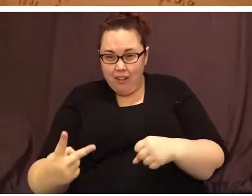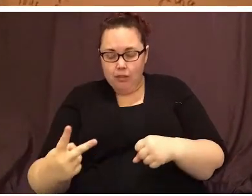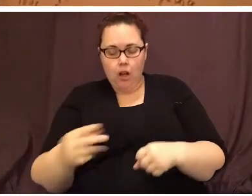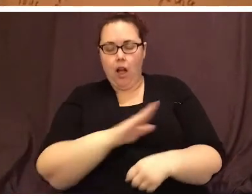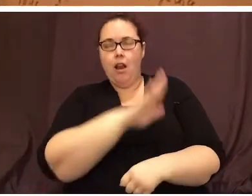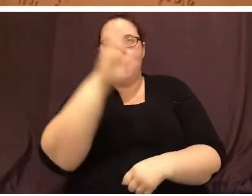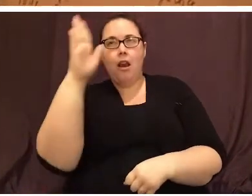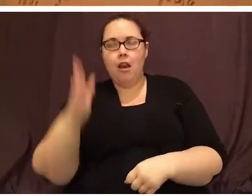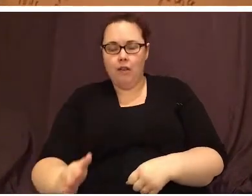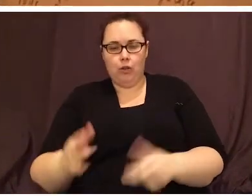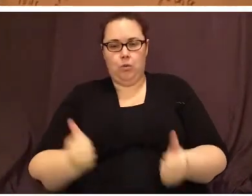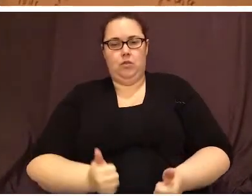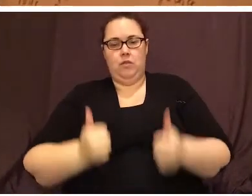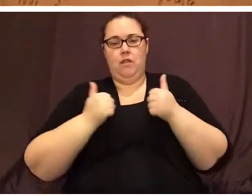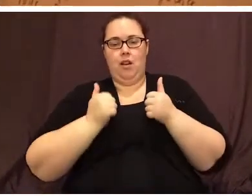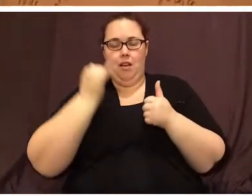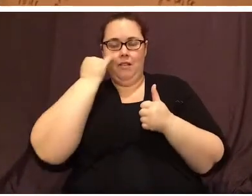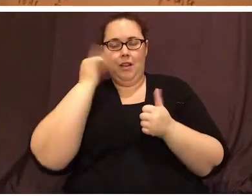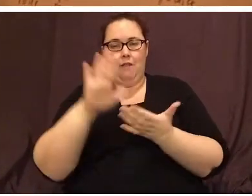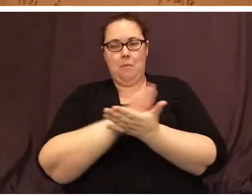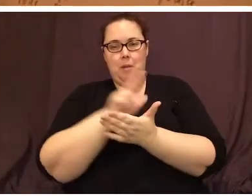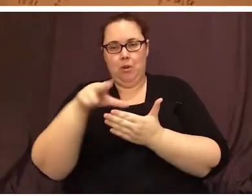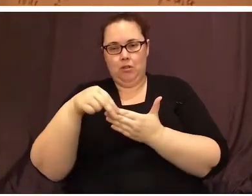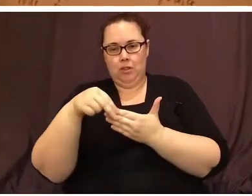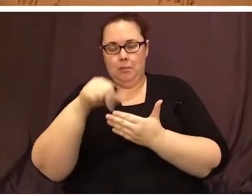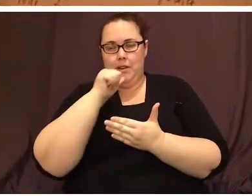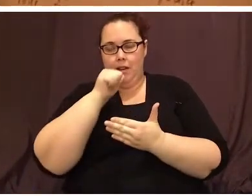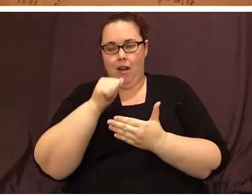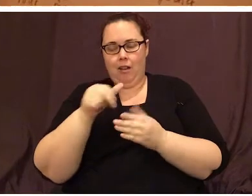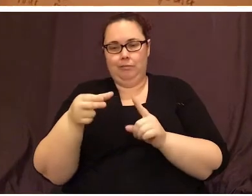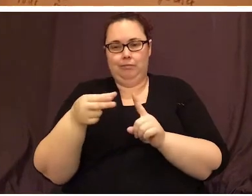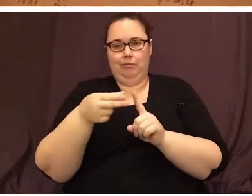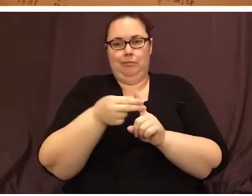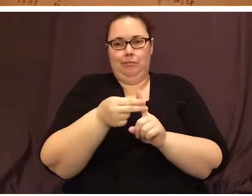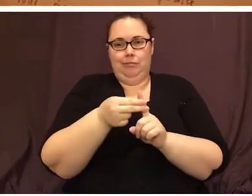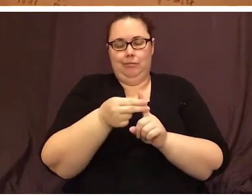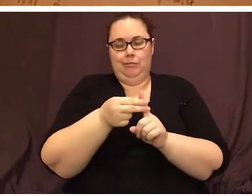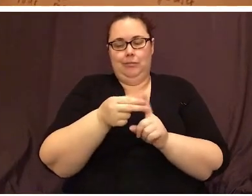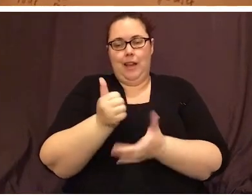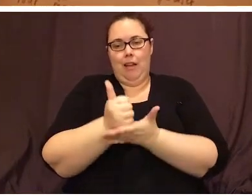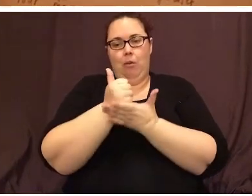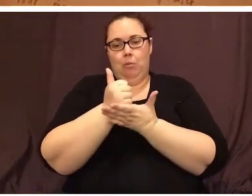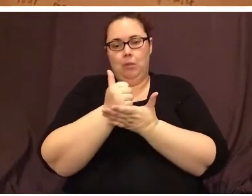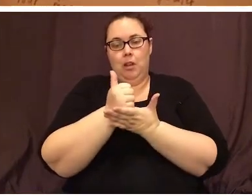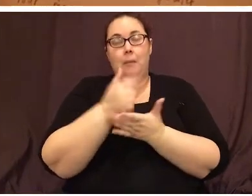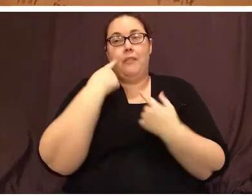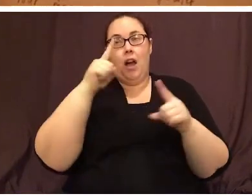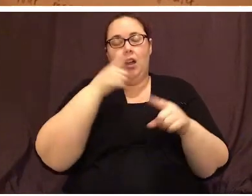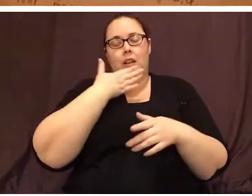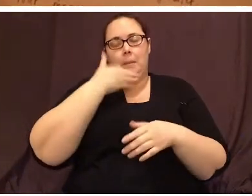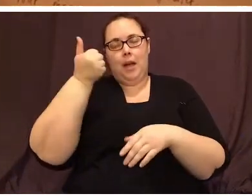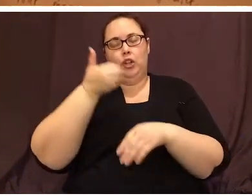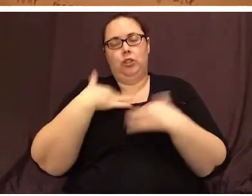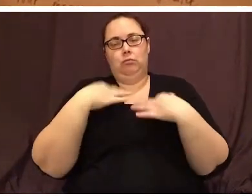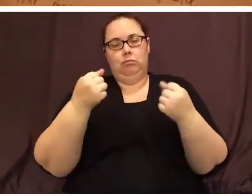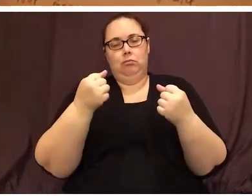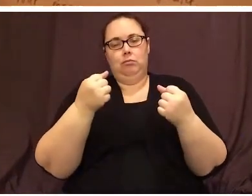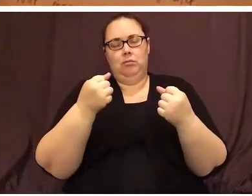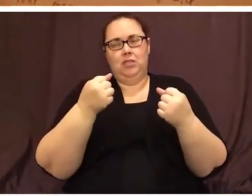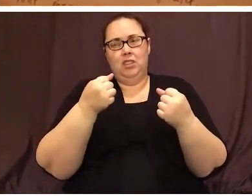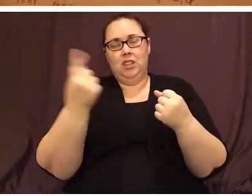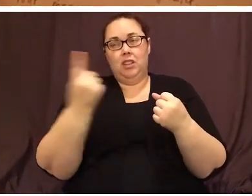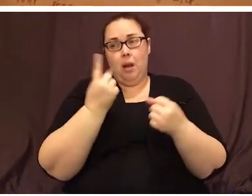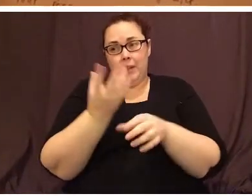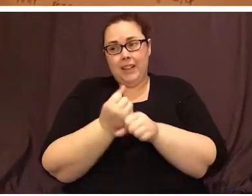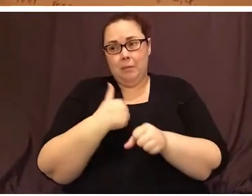Paperclip not nursed me back to health. I'm finally better, so come get me. And can Paperclip come too? He's really